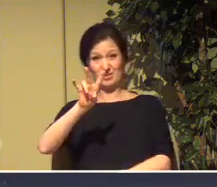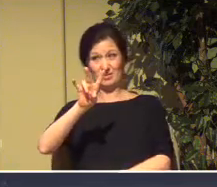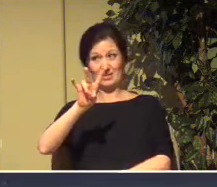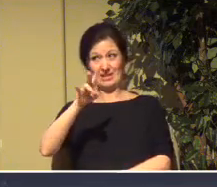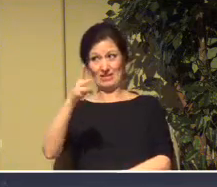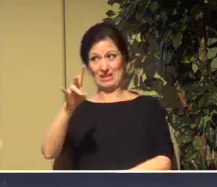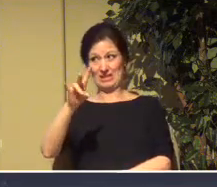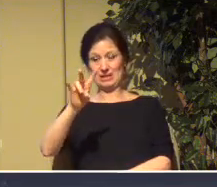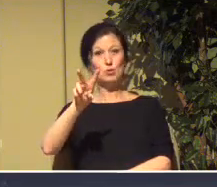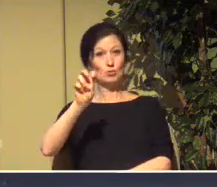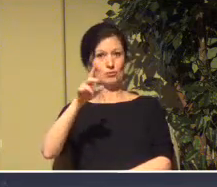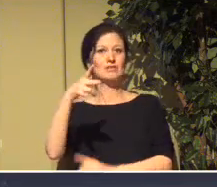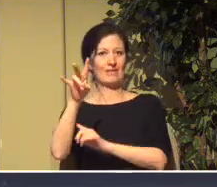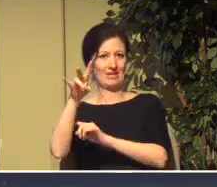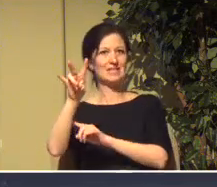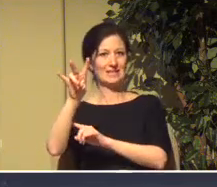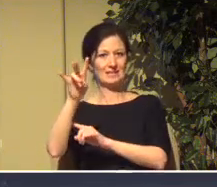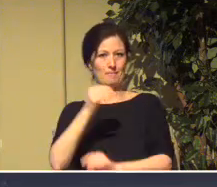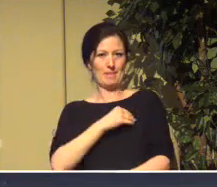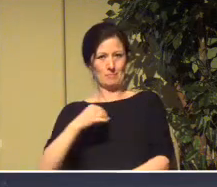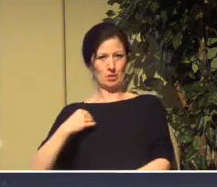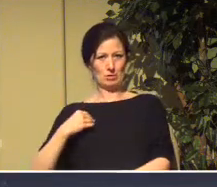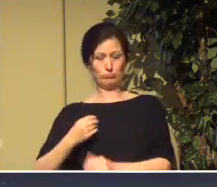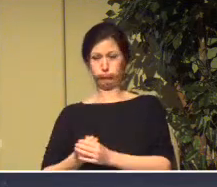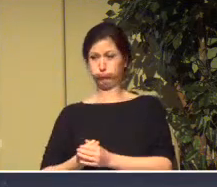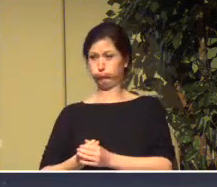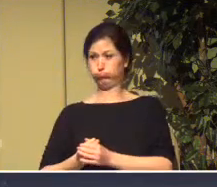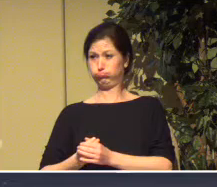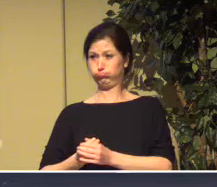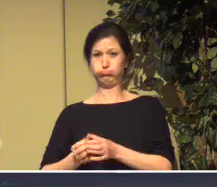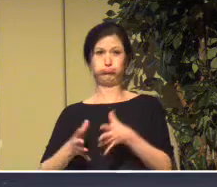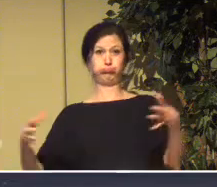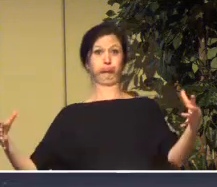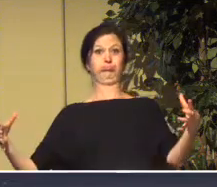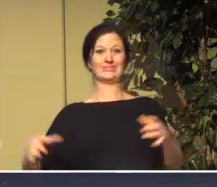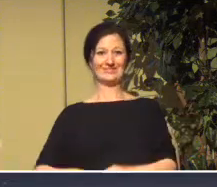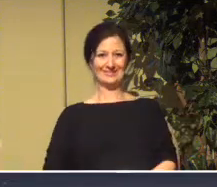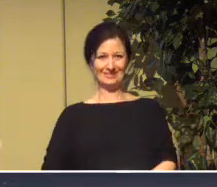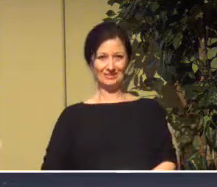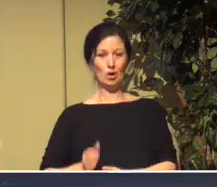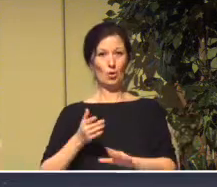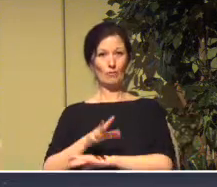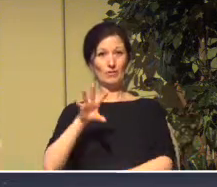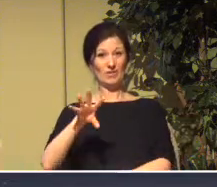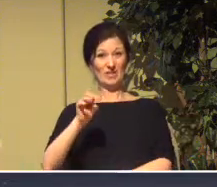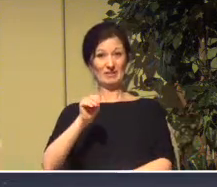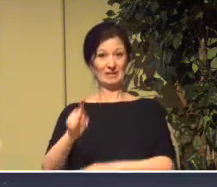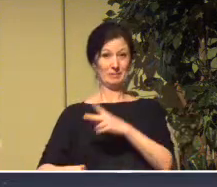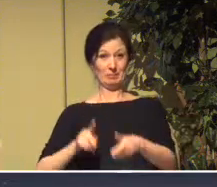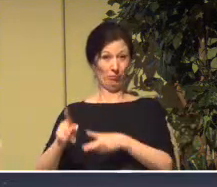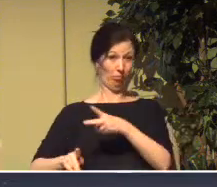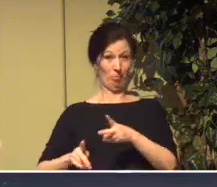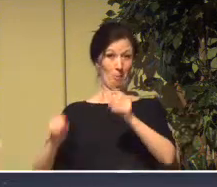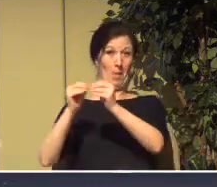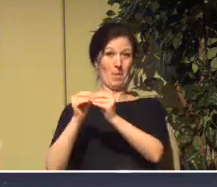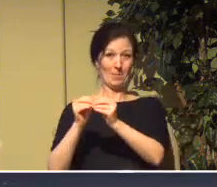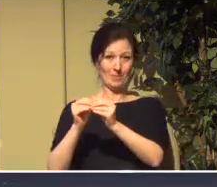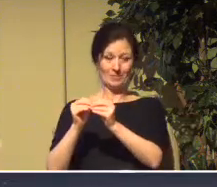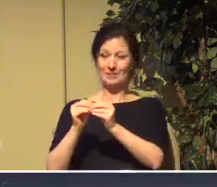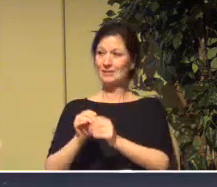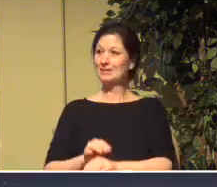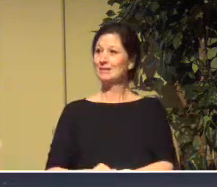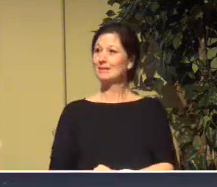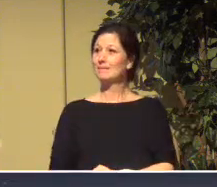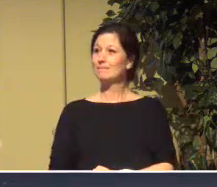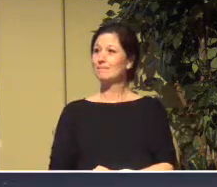members, grew by more than 50 people of our community. That's a significant piece